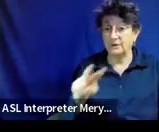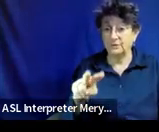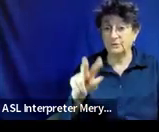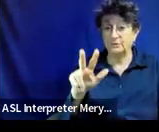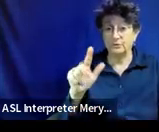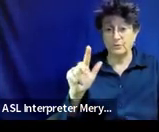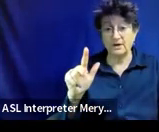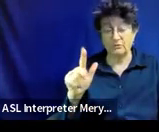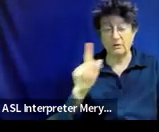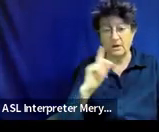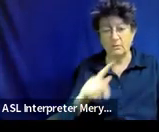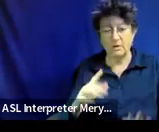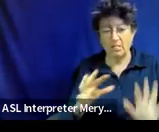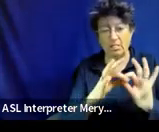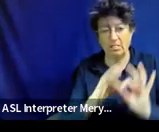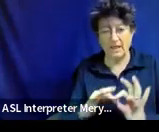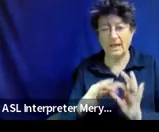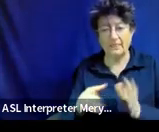end.